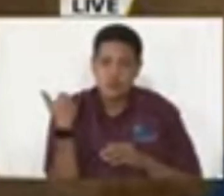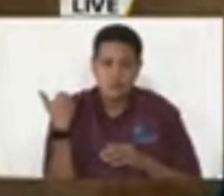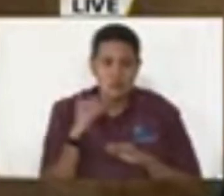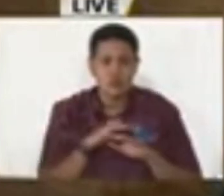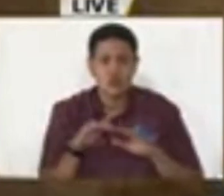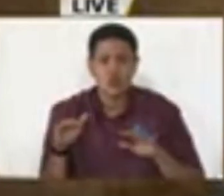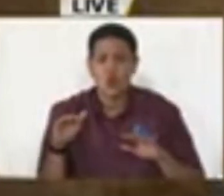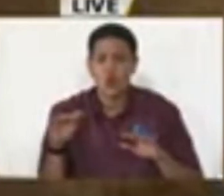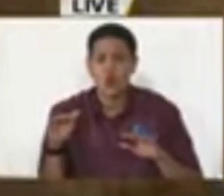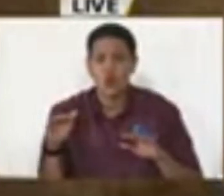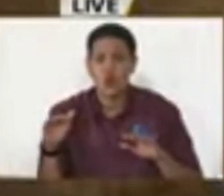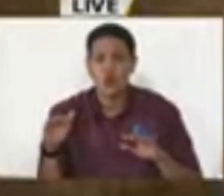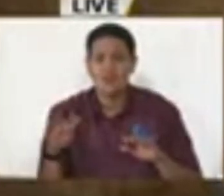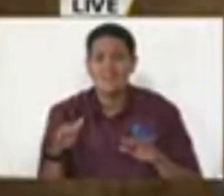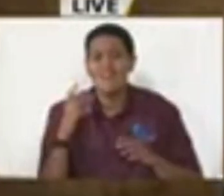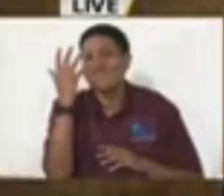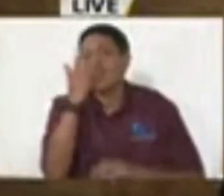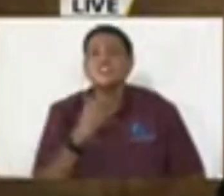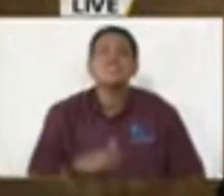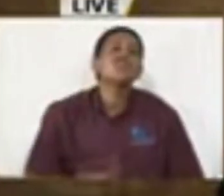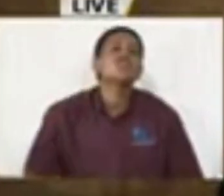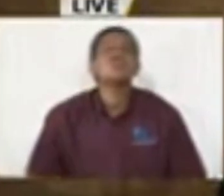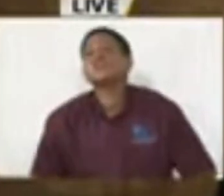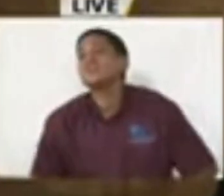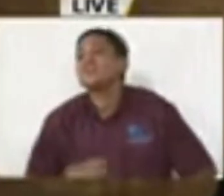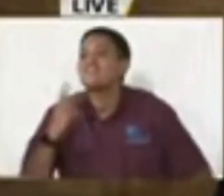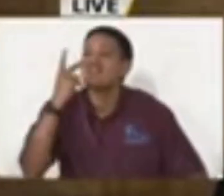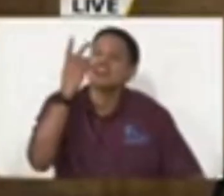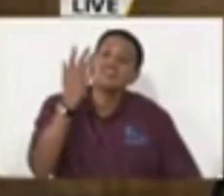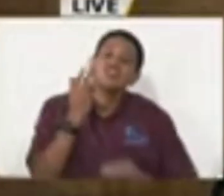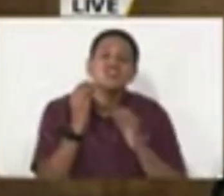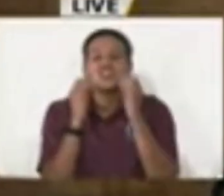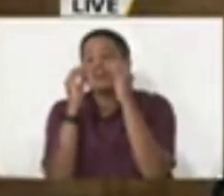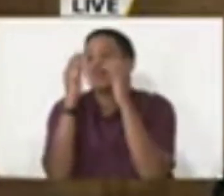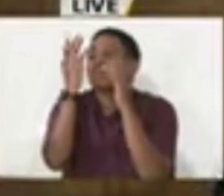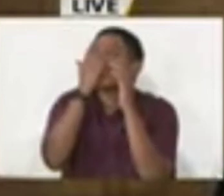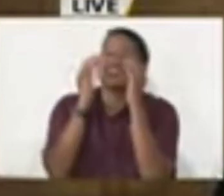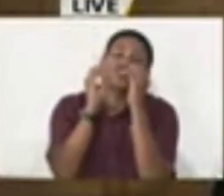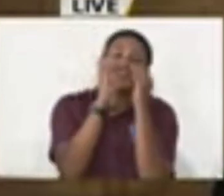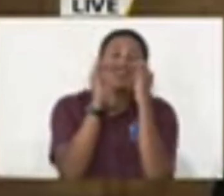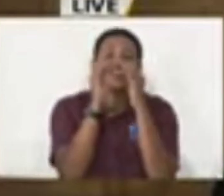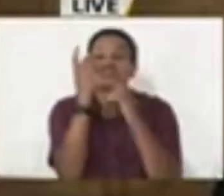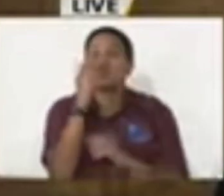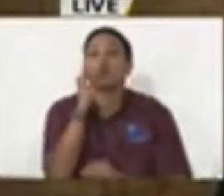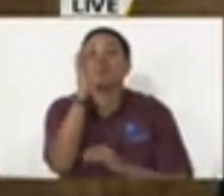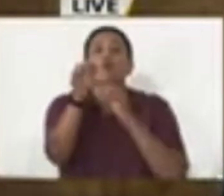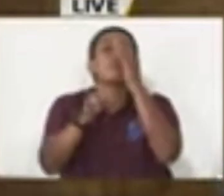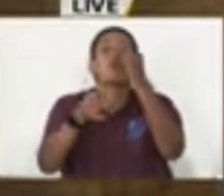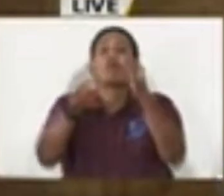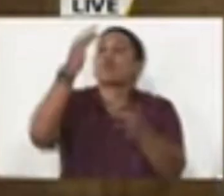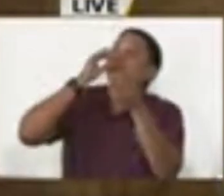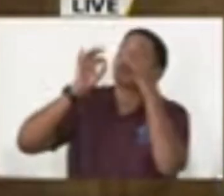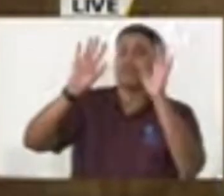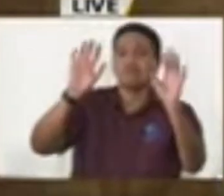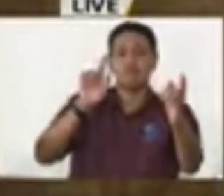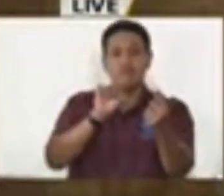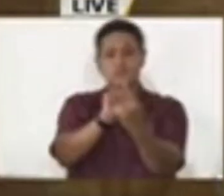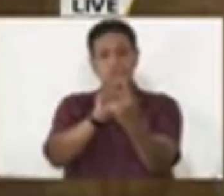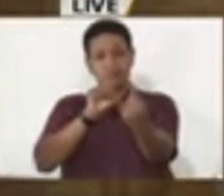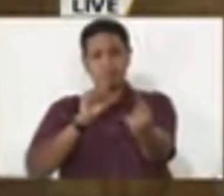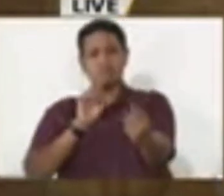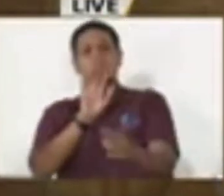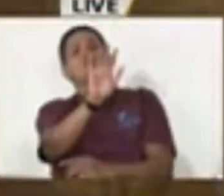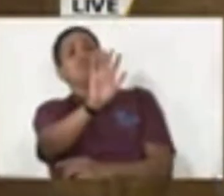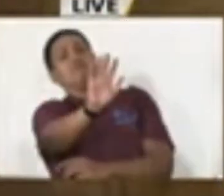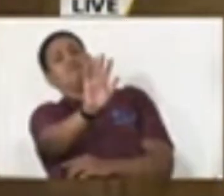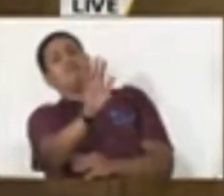don't talk up in other people's face, or have them talk up in your face. Stay a good distance apart from other people, and when you're in a group